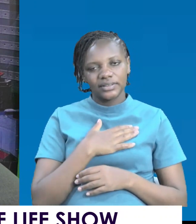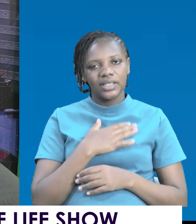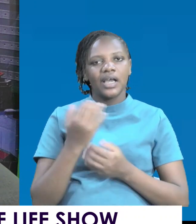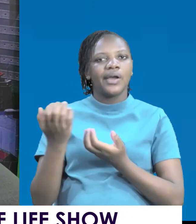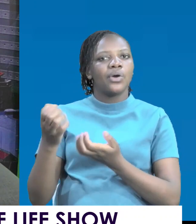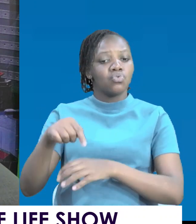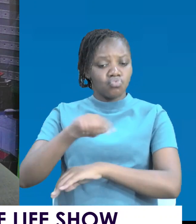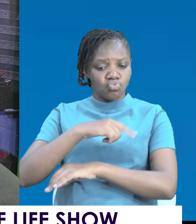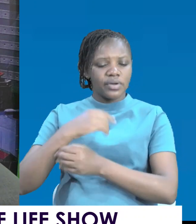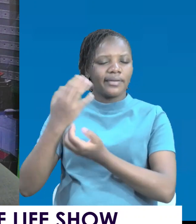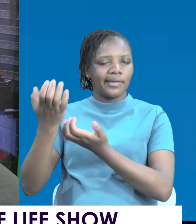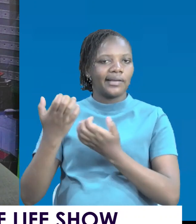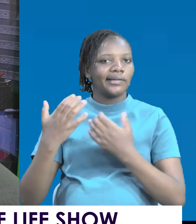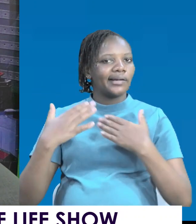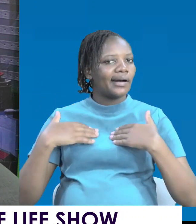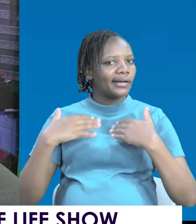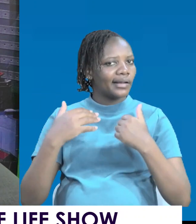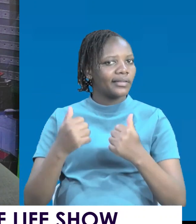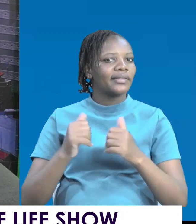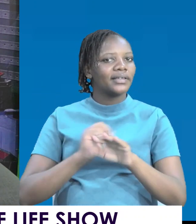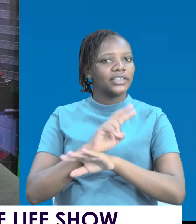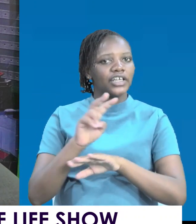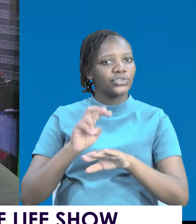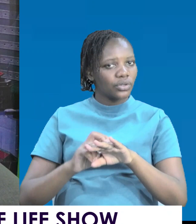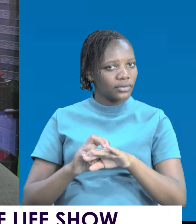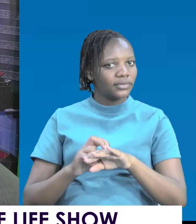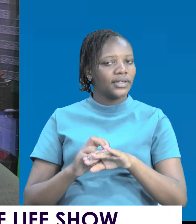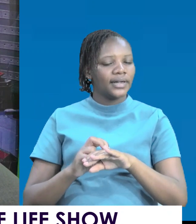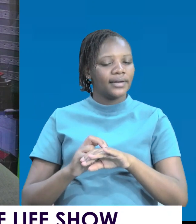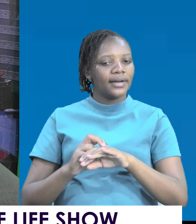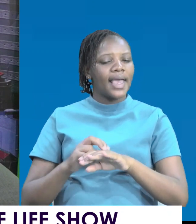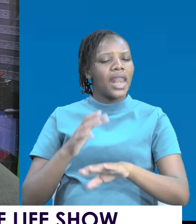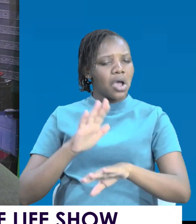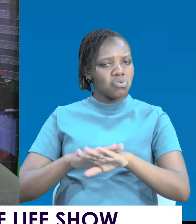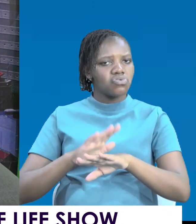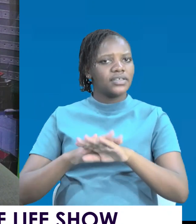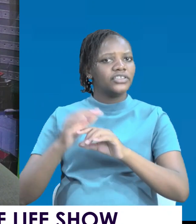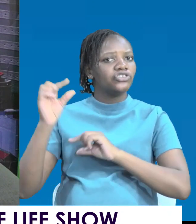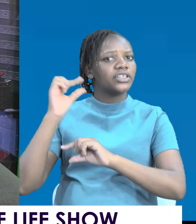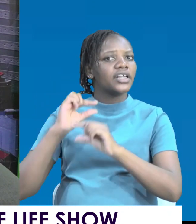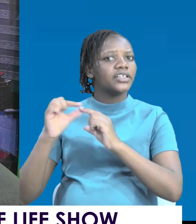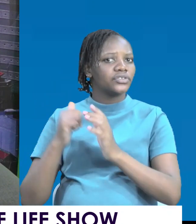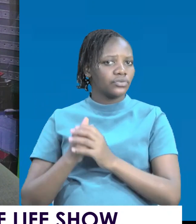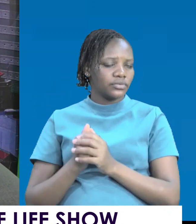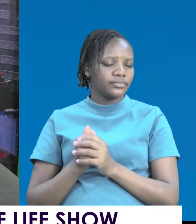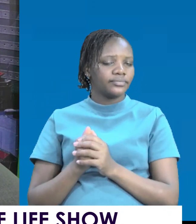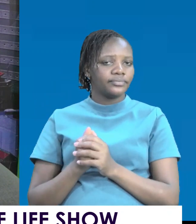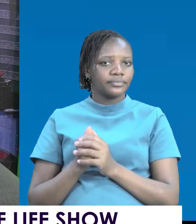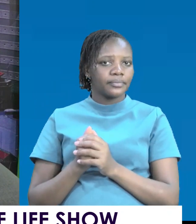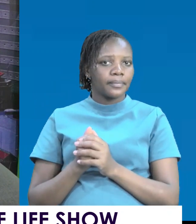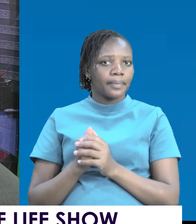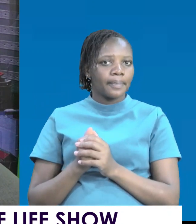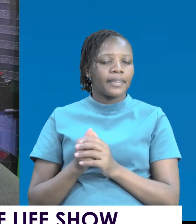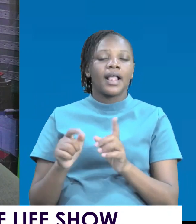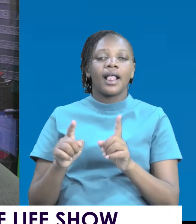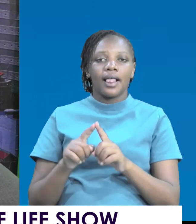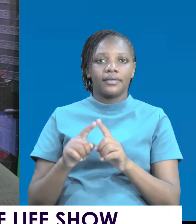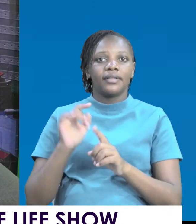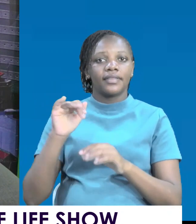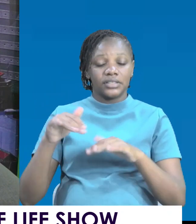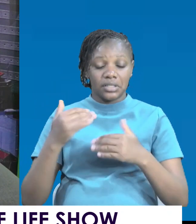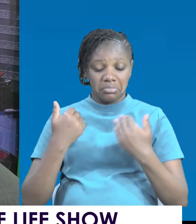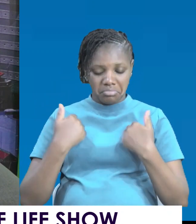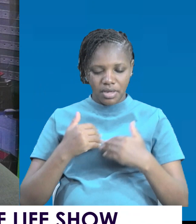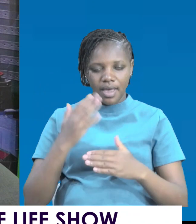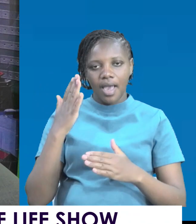we need a healthy nation. A healthy generation. It all starts from the soul. And that is how I end